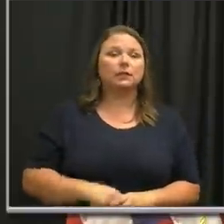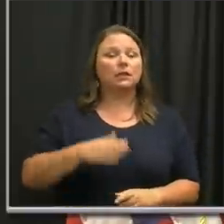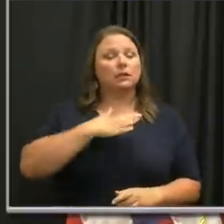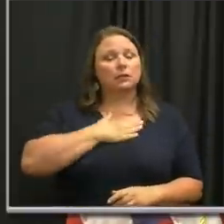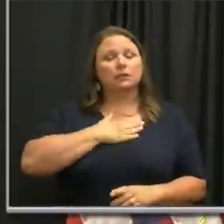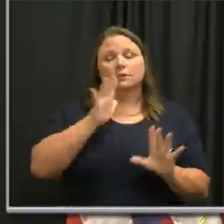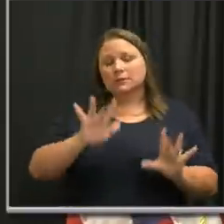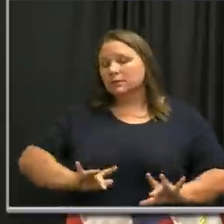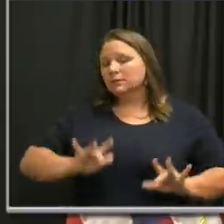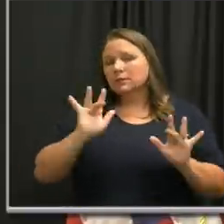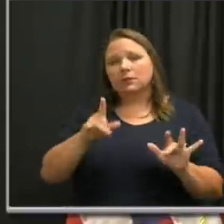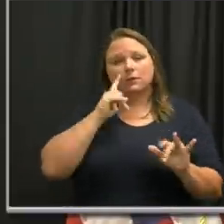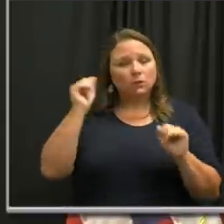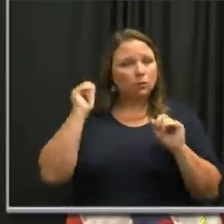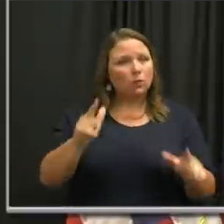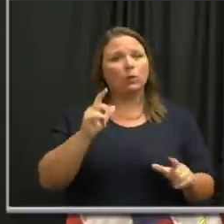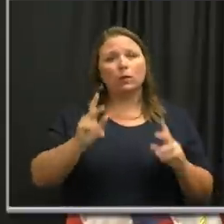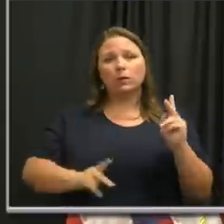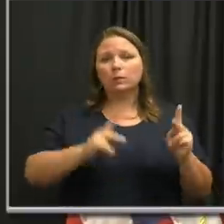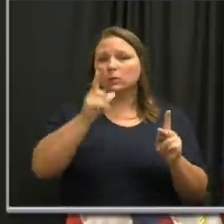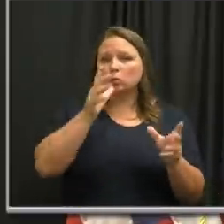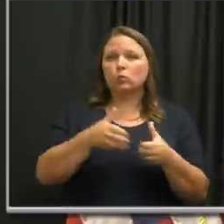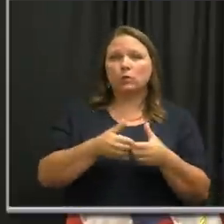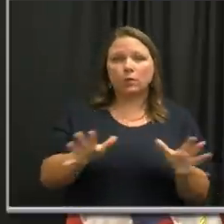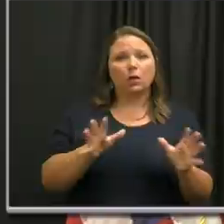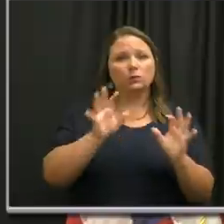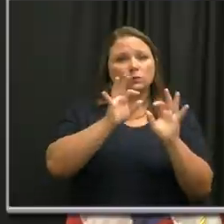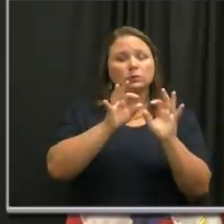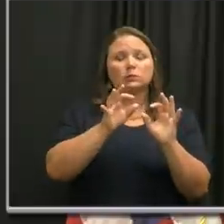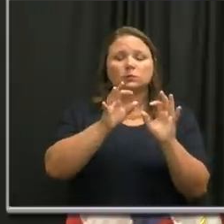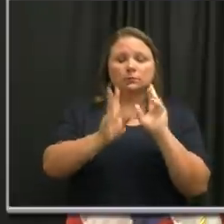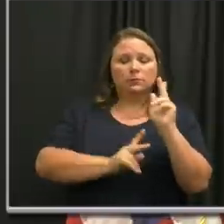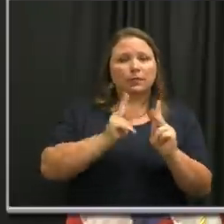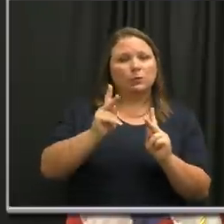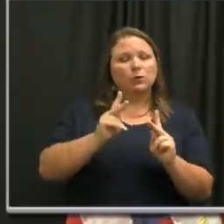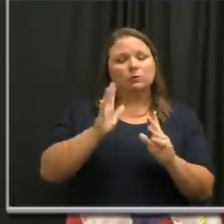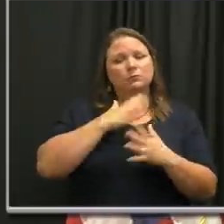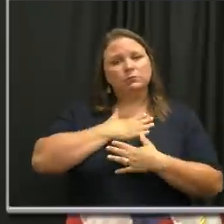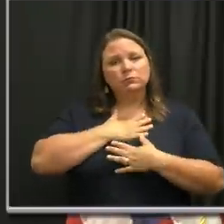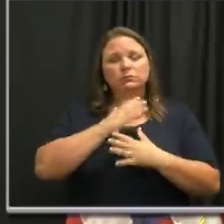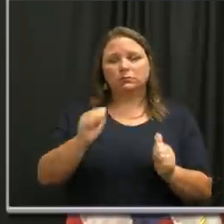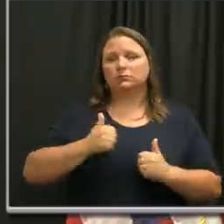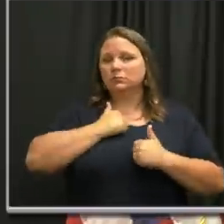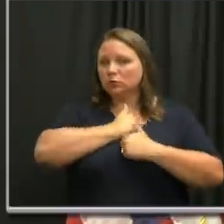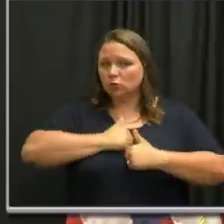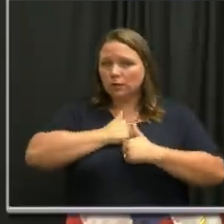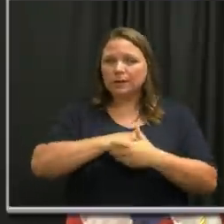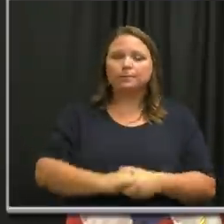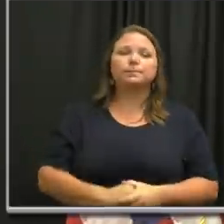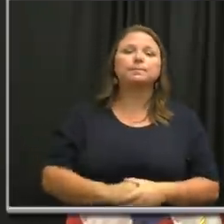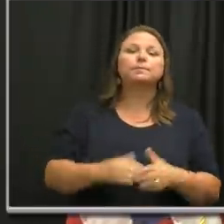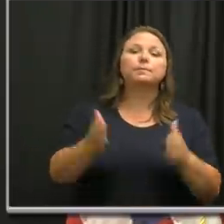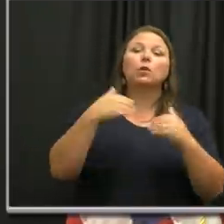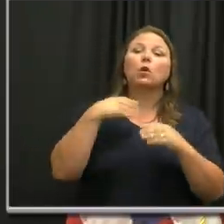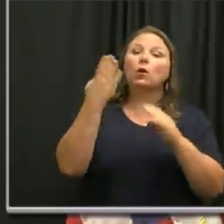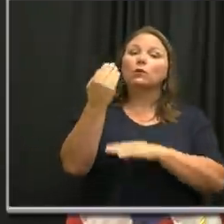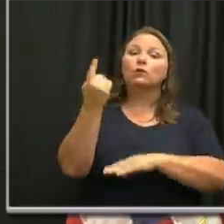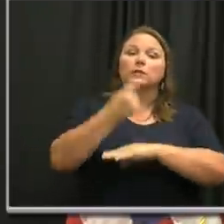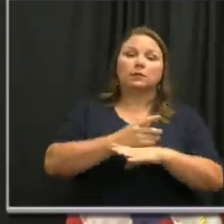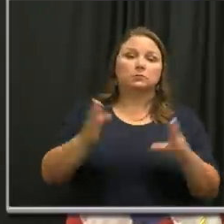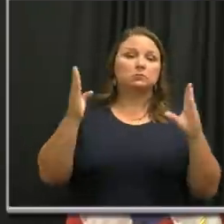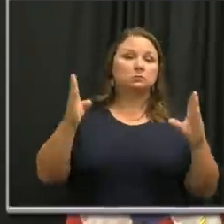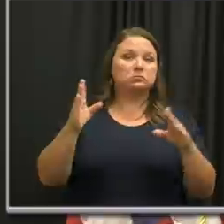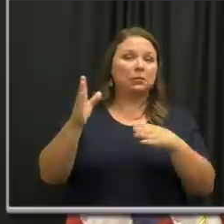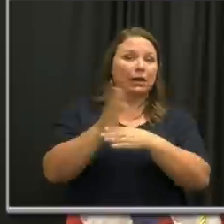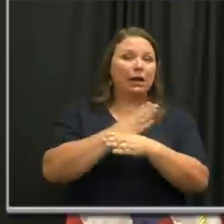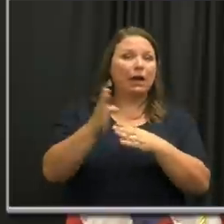sympathies do go out to all the families and friends of our lost Nashvillians. Now, our 14-day rolling average of